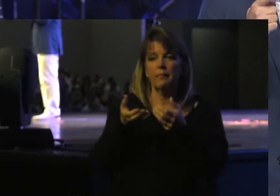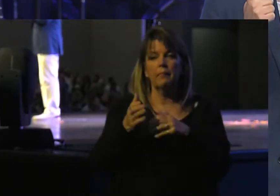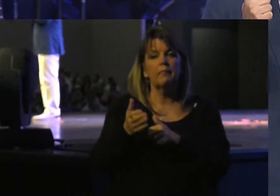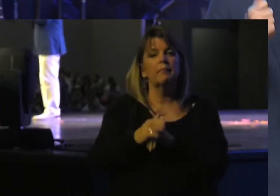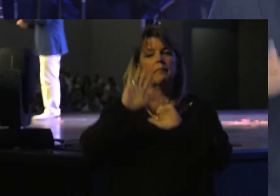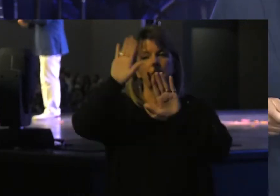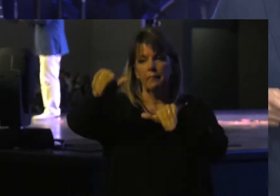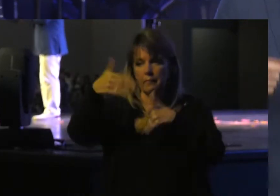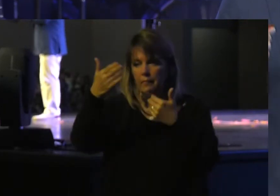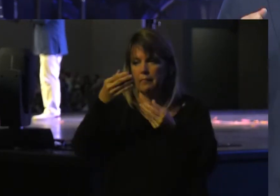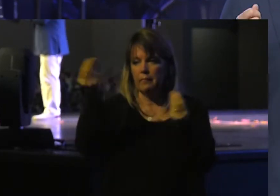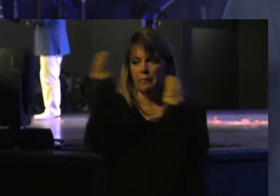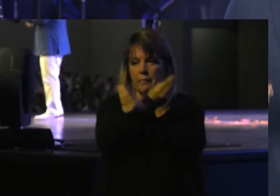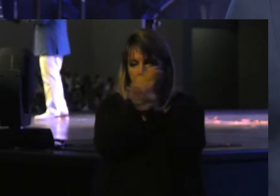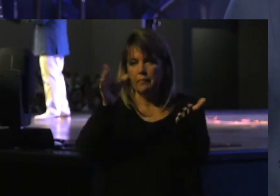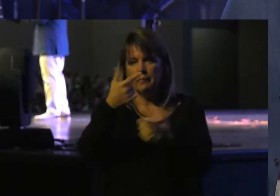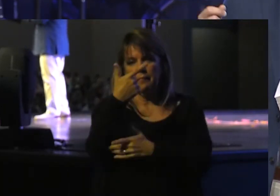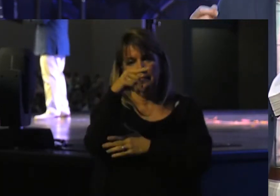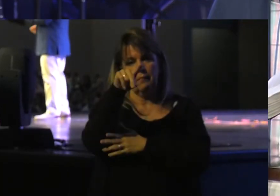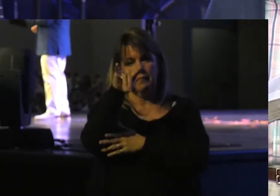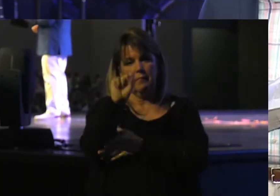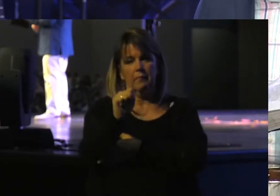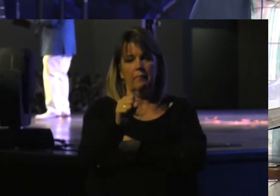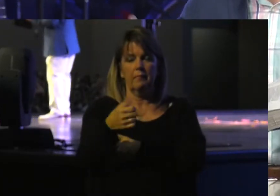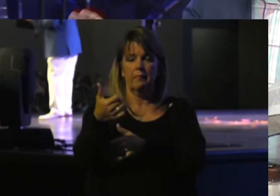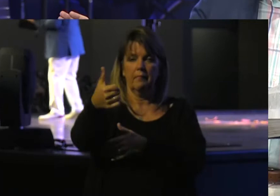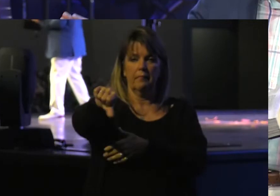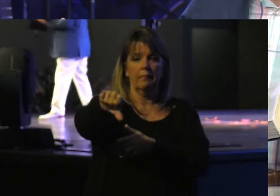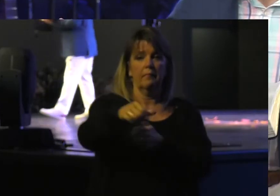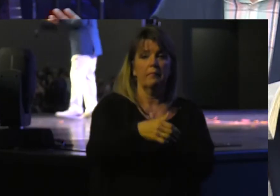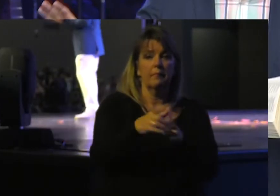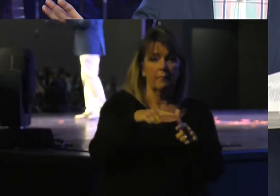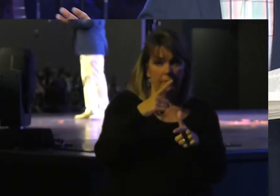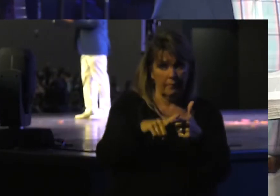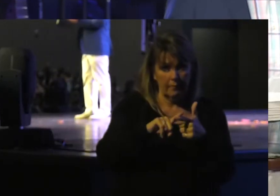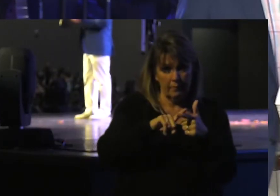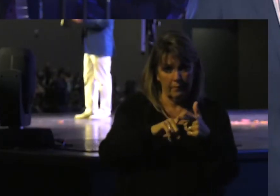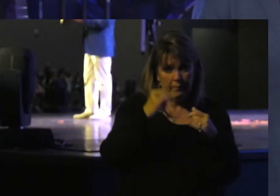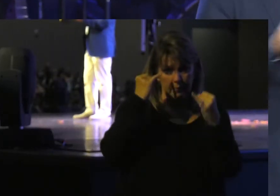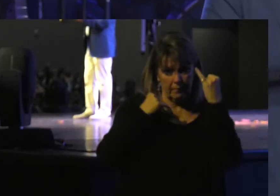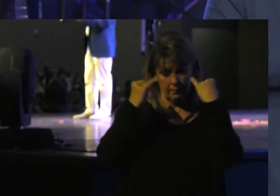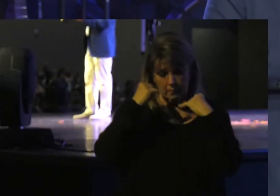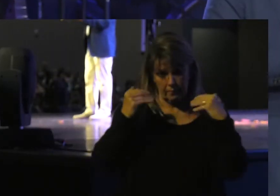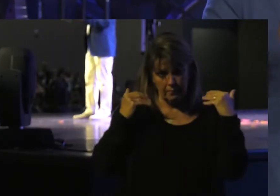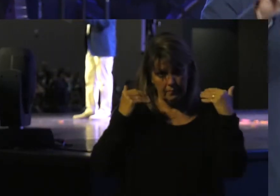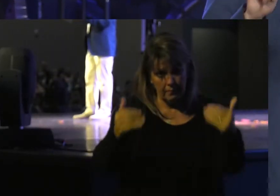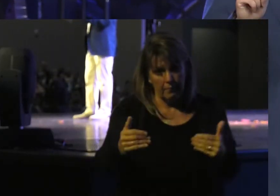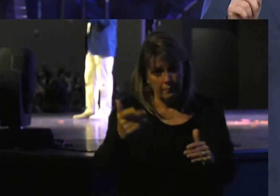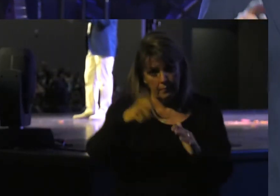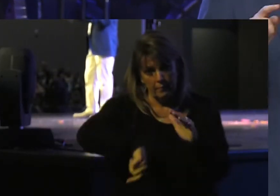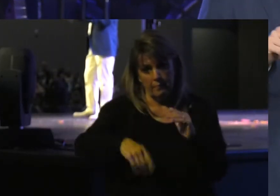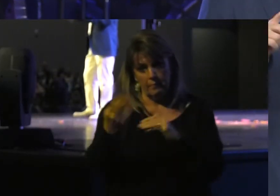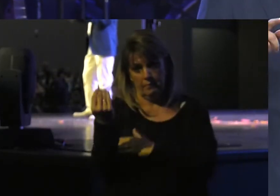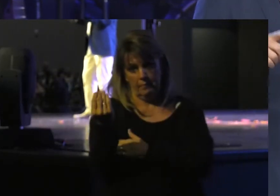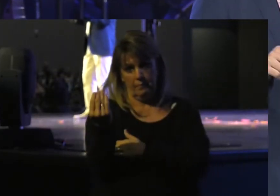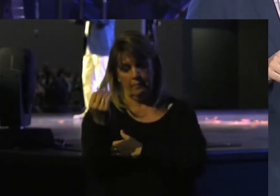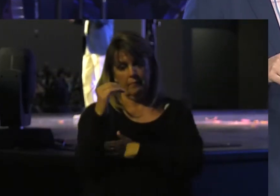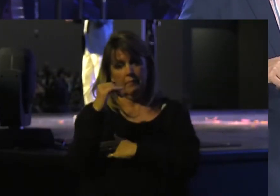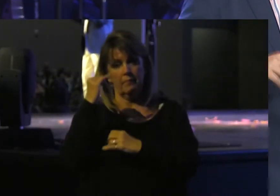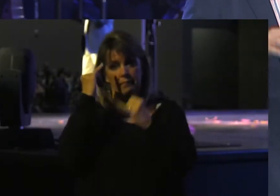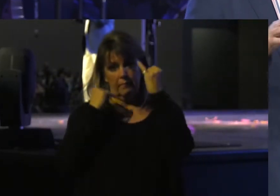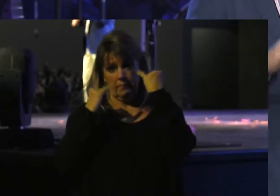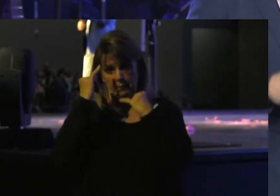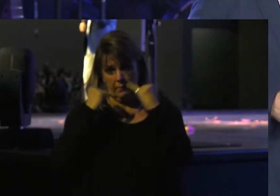Shall be Defiled Like the Place Of Topheth And then Jeremiah Moves Verse 14 Then Jeremiah Came from